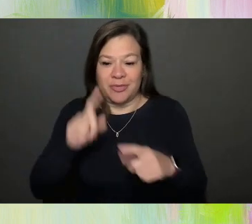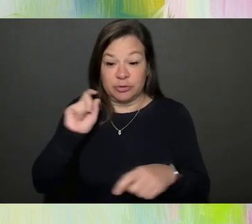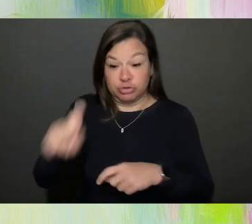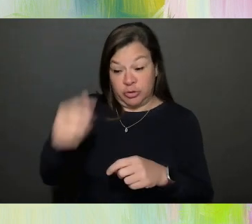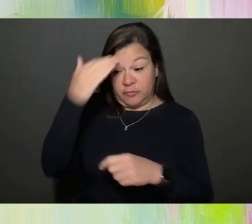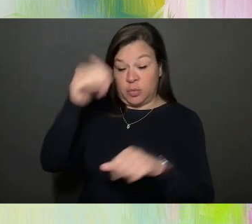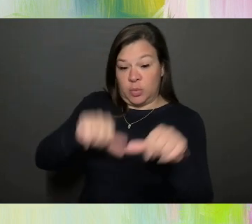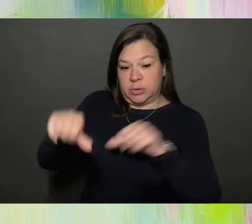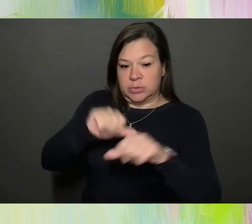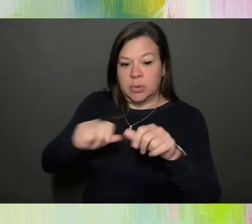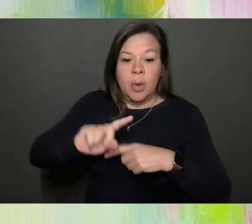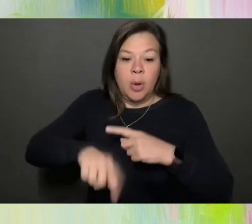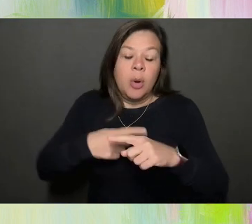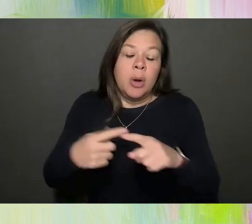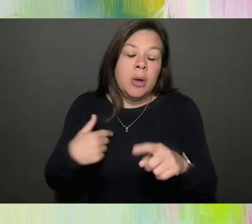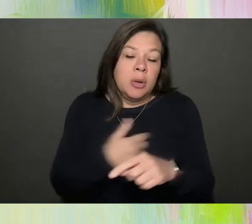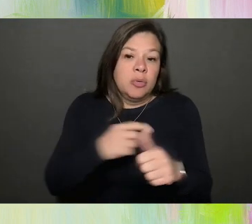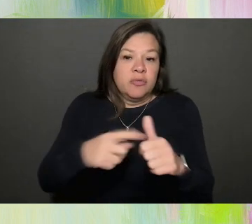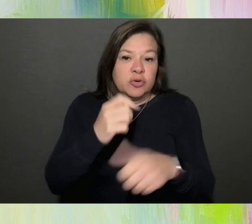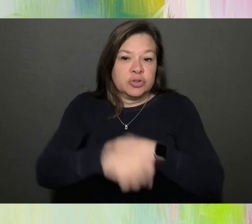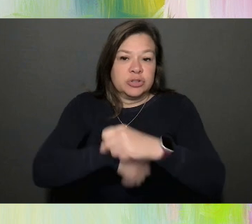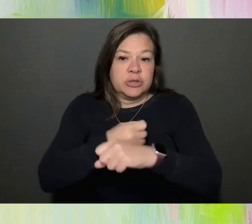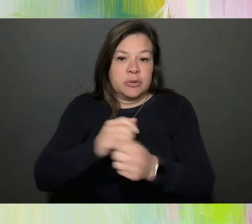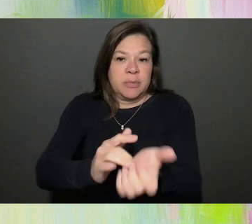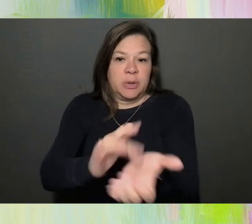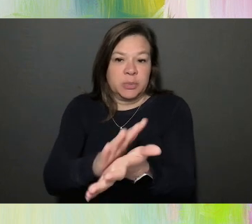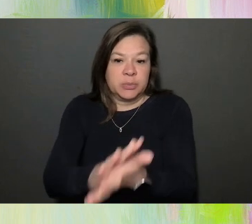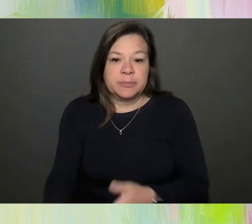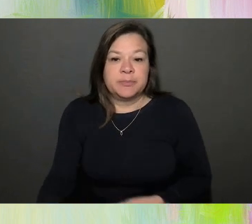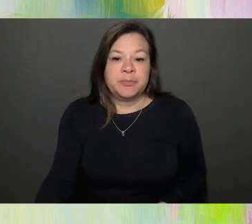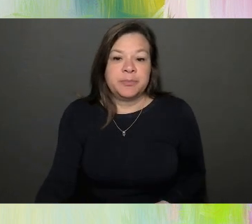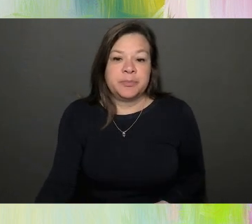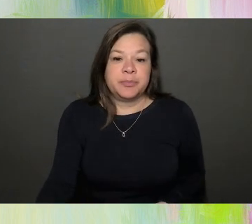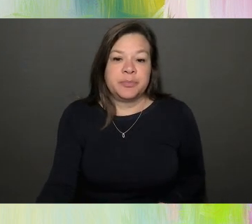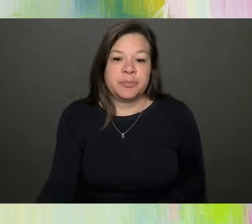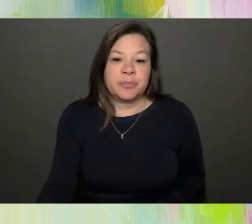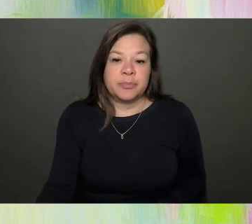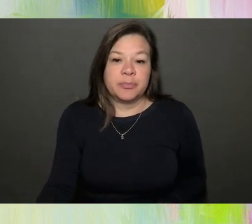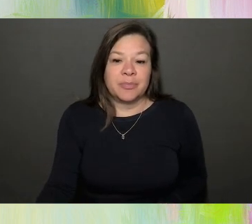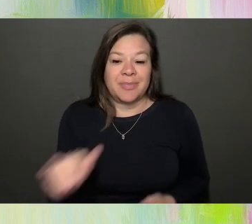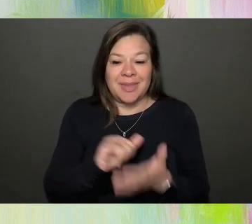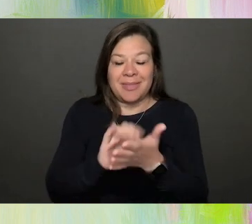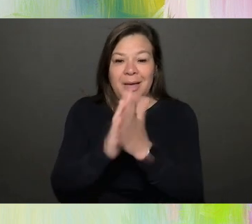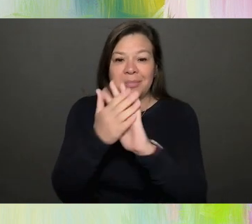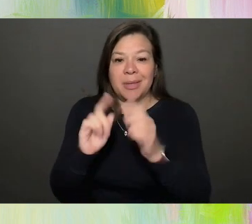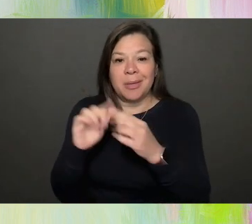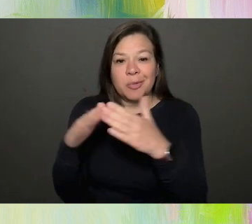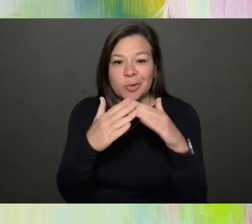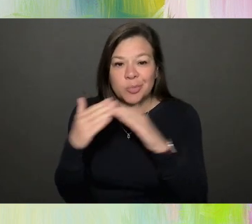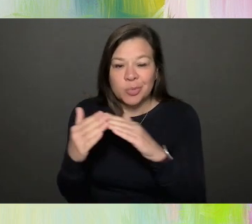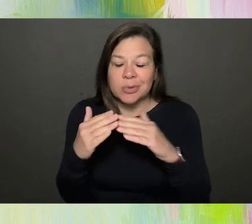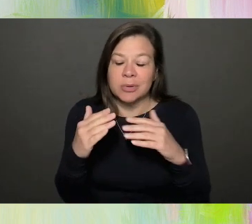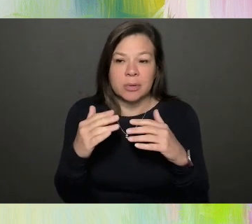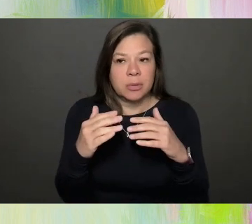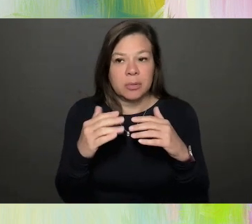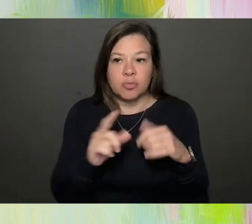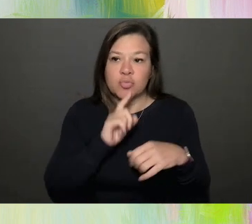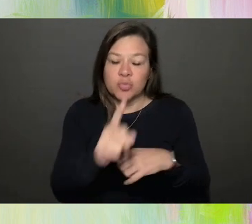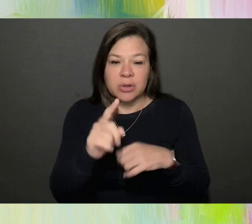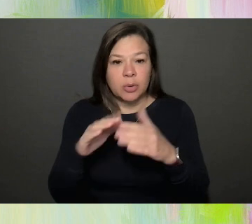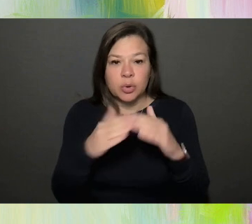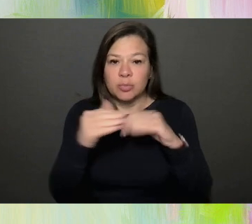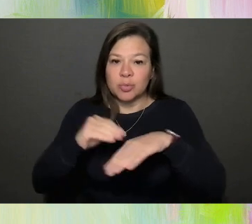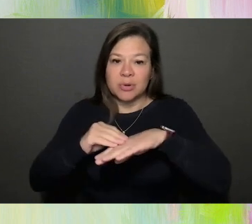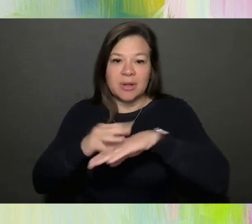when you were in first year medical school. So that became a community that became a real community affected by